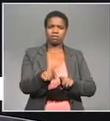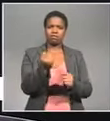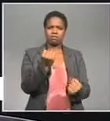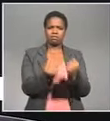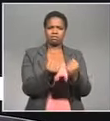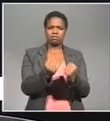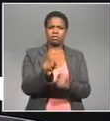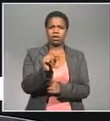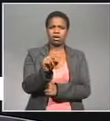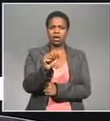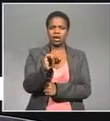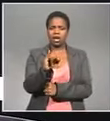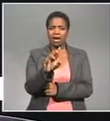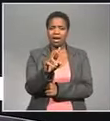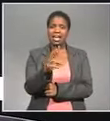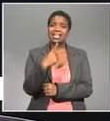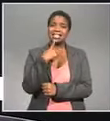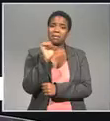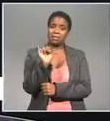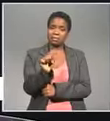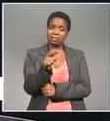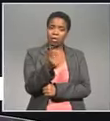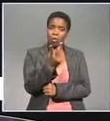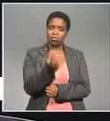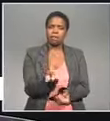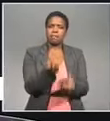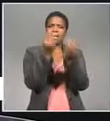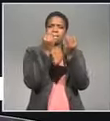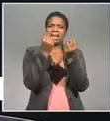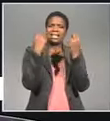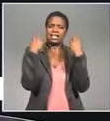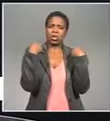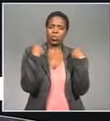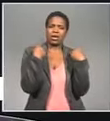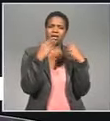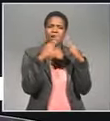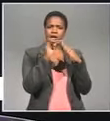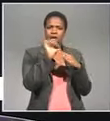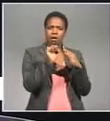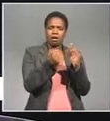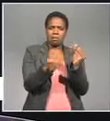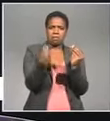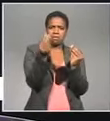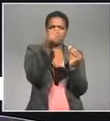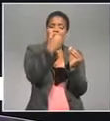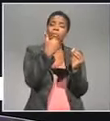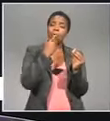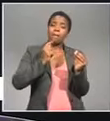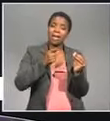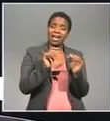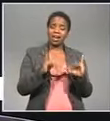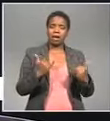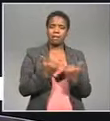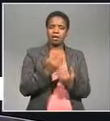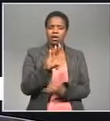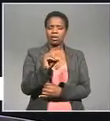Desmond Nair was among those cited as an alleged beneficiary of security upgrades and maintenance paid for by busasa now